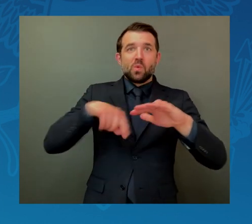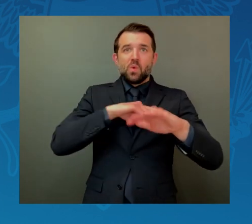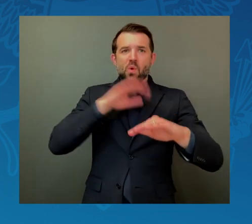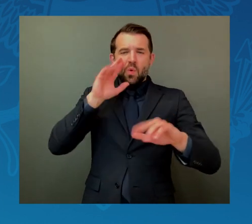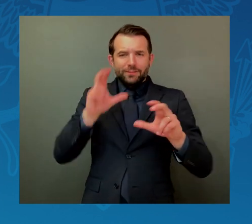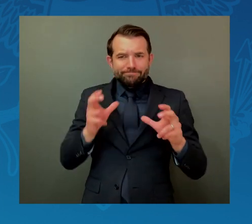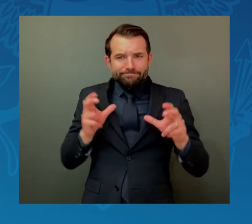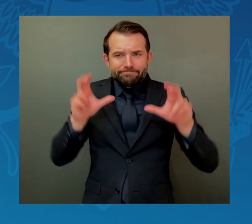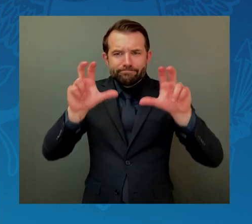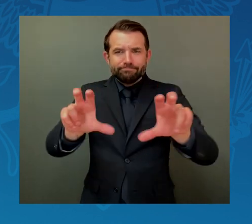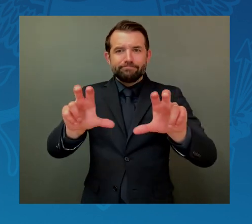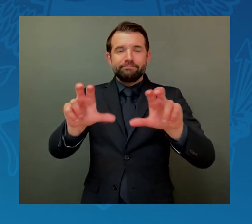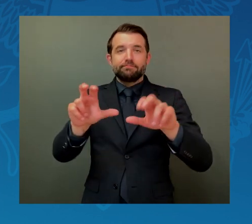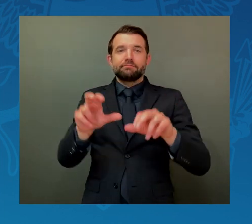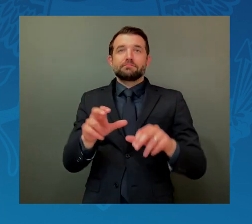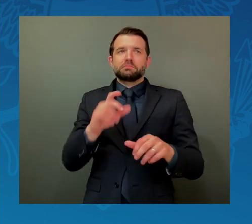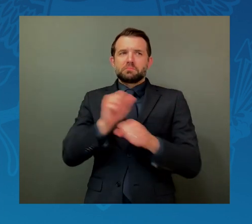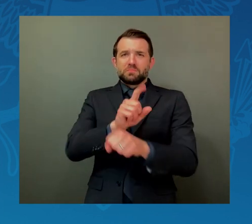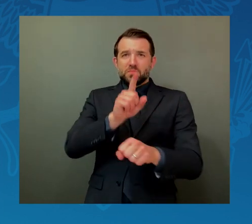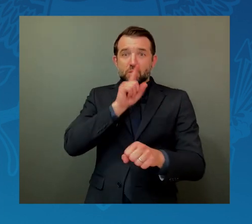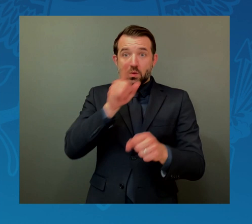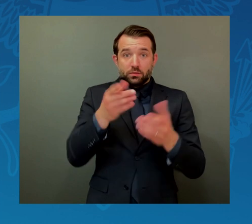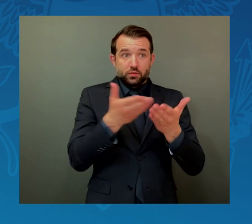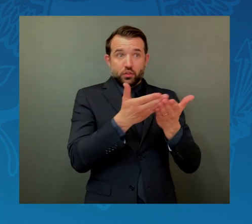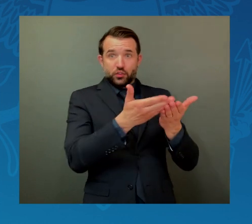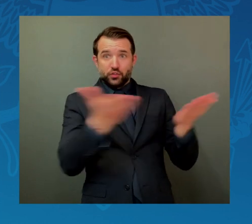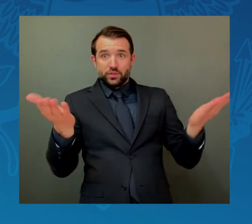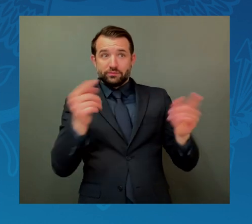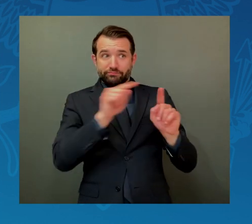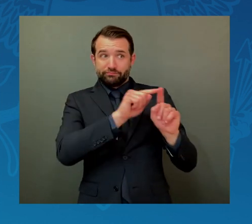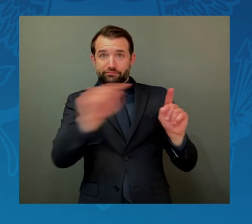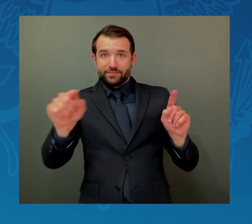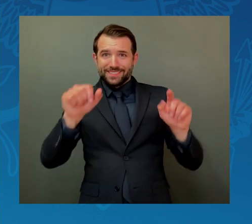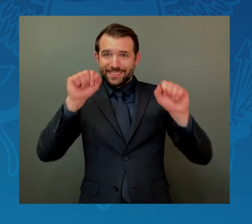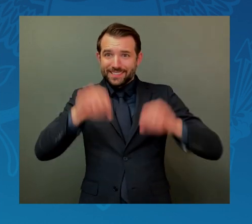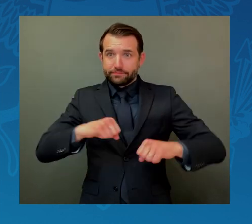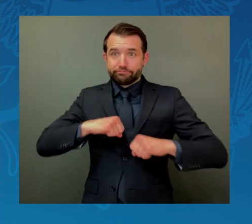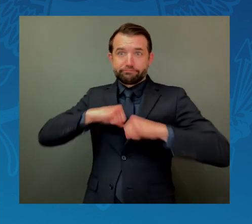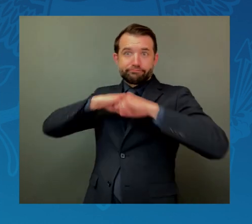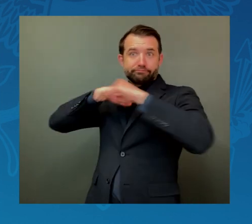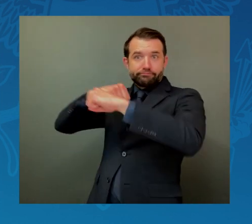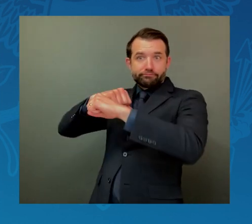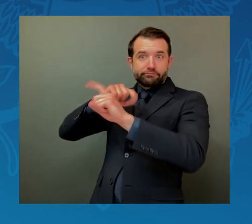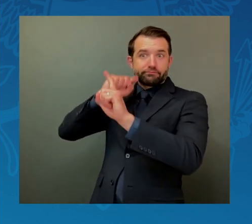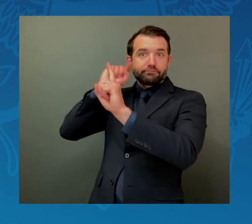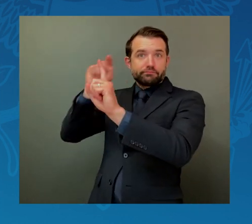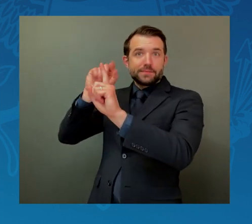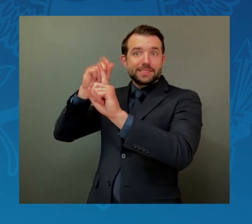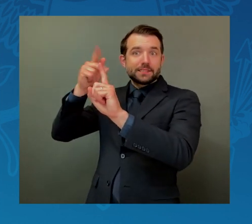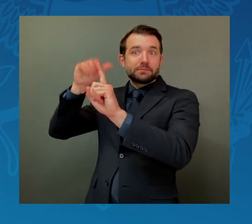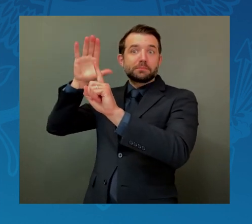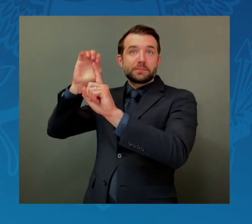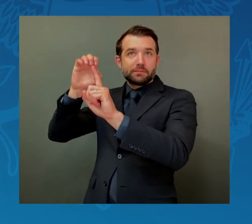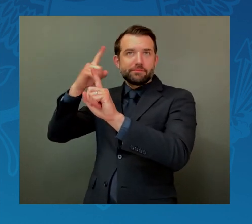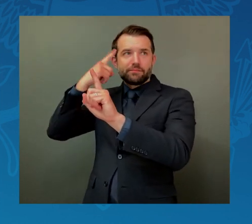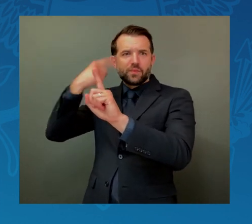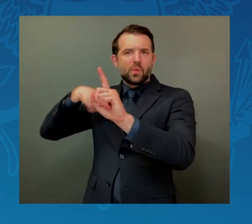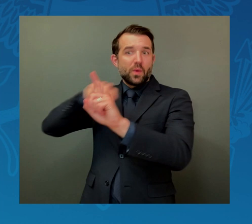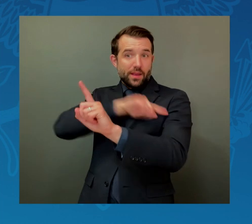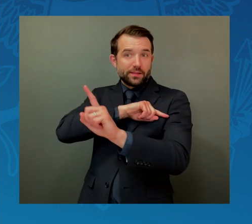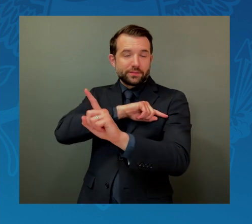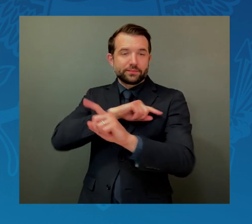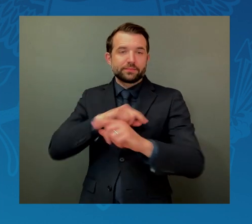are able to protect our interest in space, which in turn protects